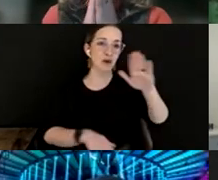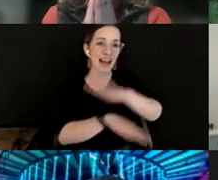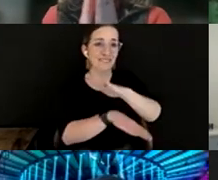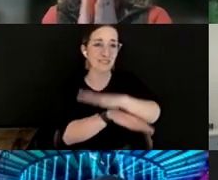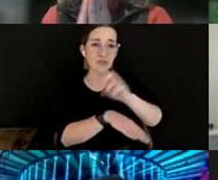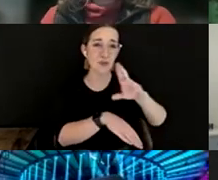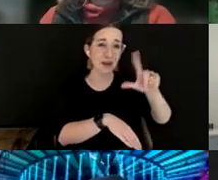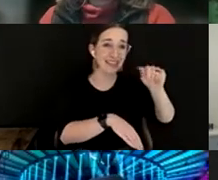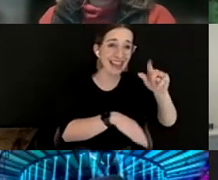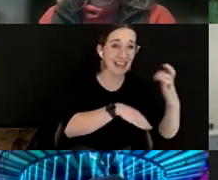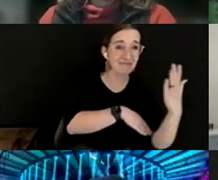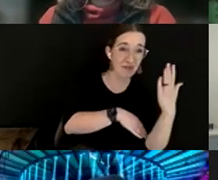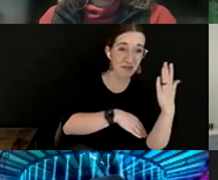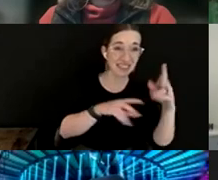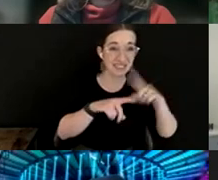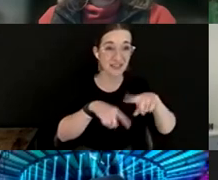wherever you might be.